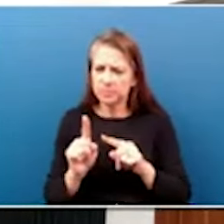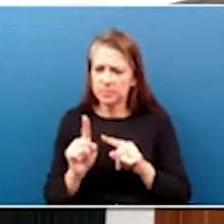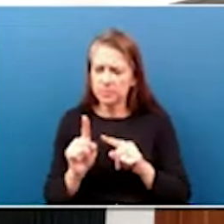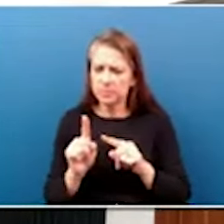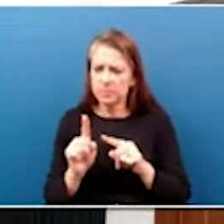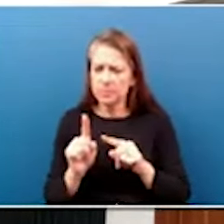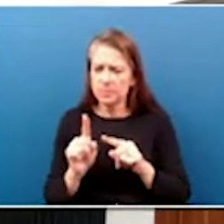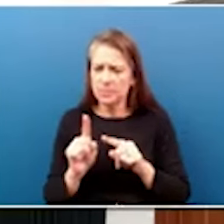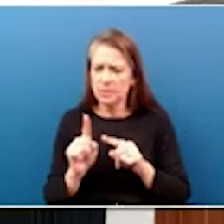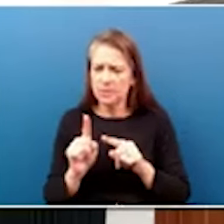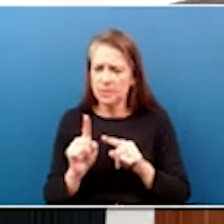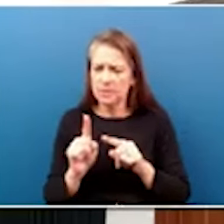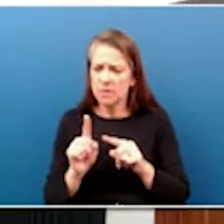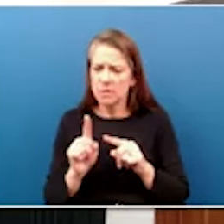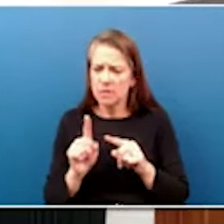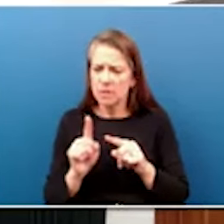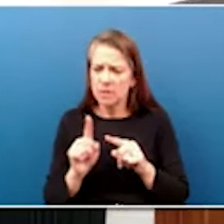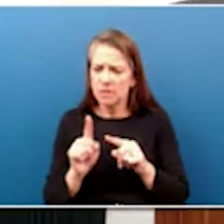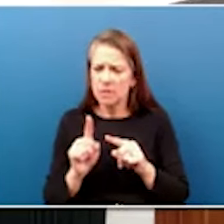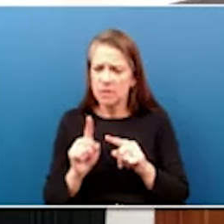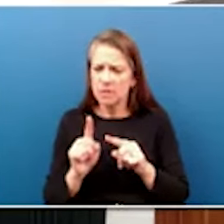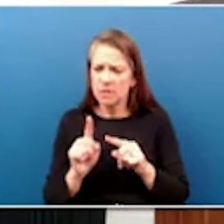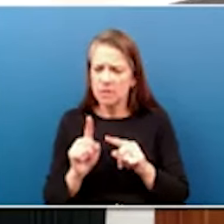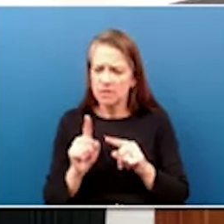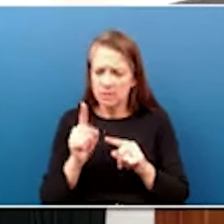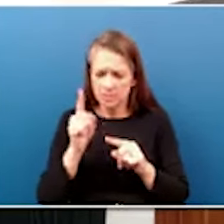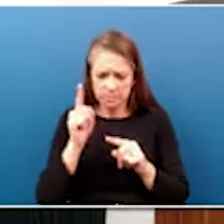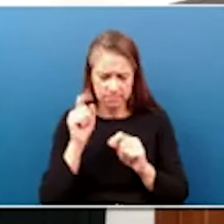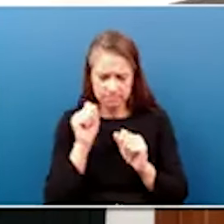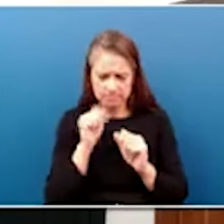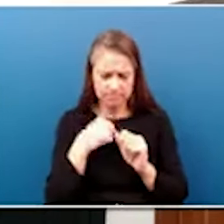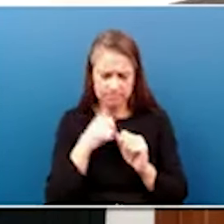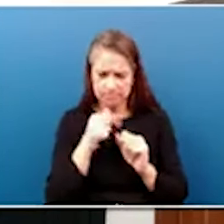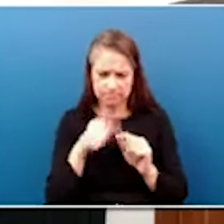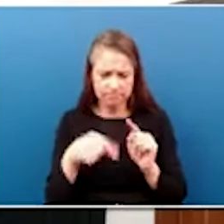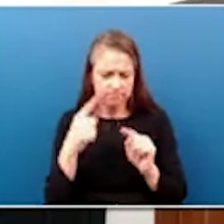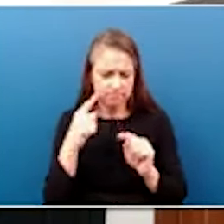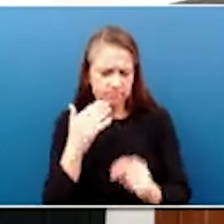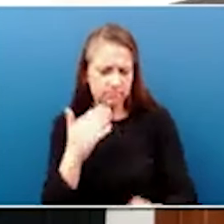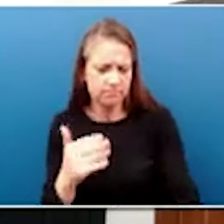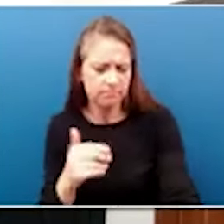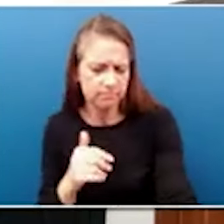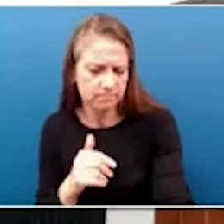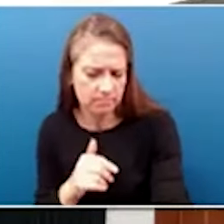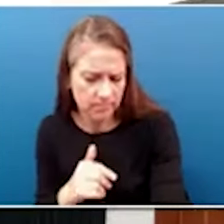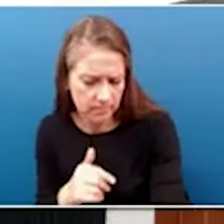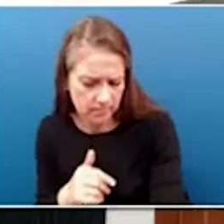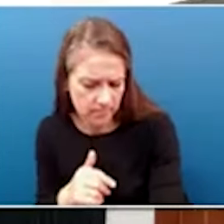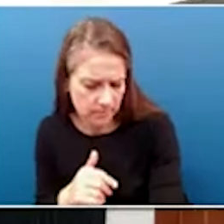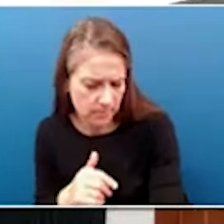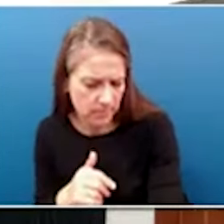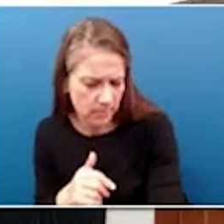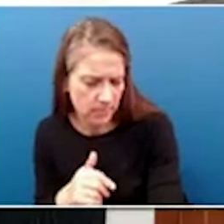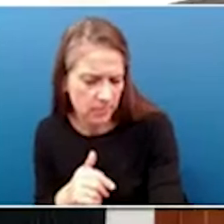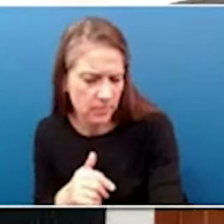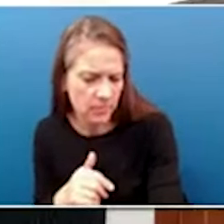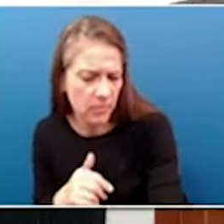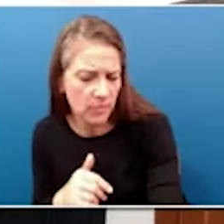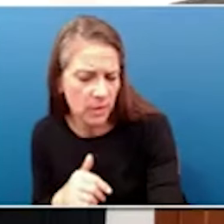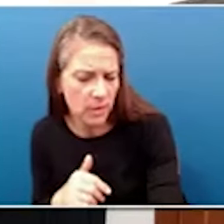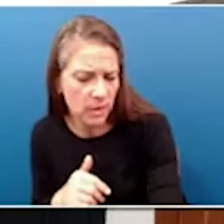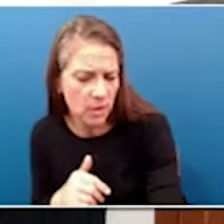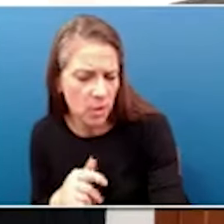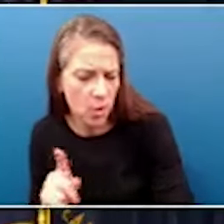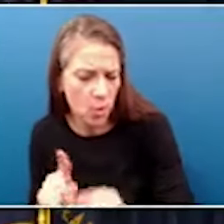how this joint resolution is characterized regarding regulatory overreach. What's your view on some of these